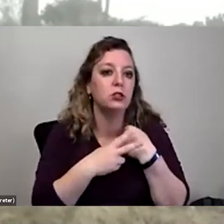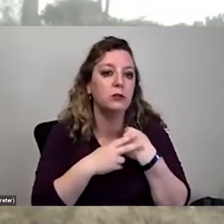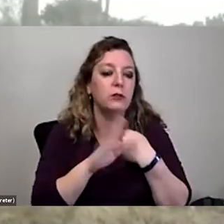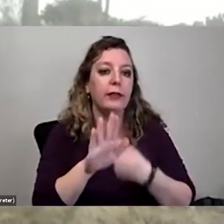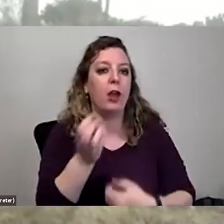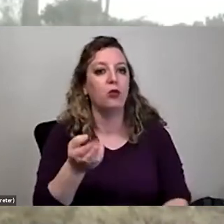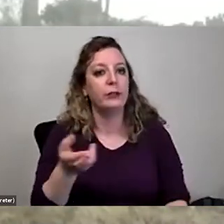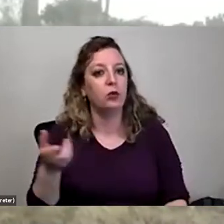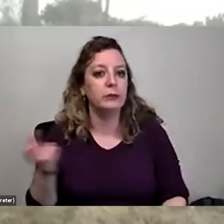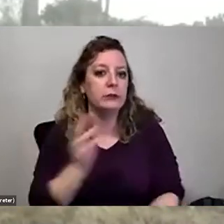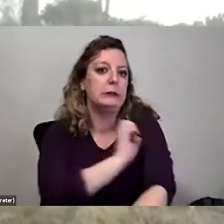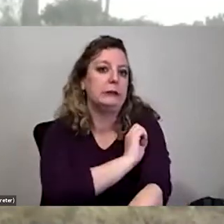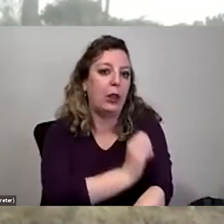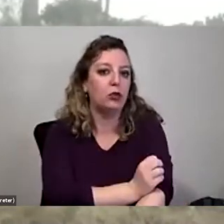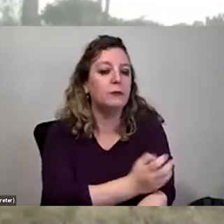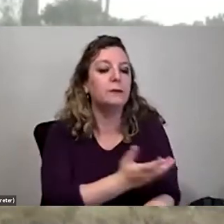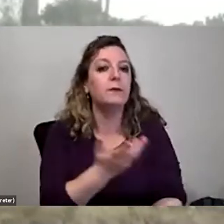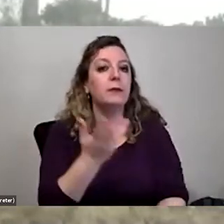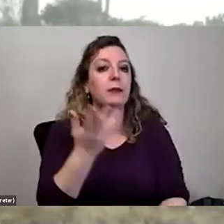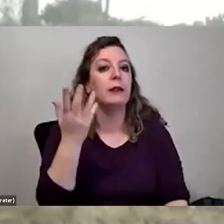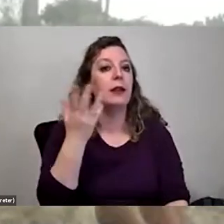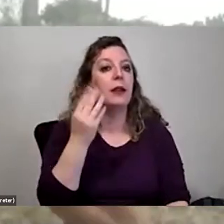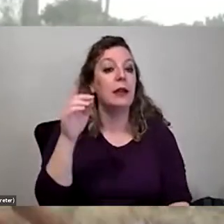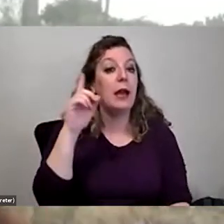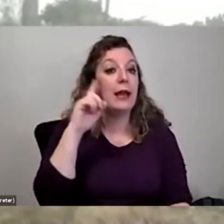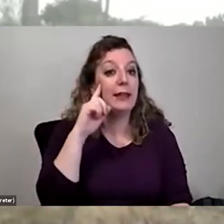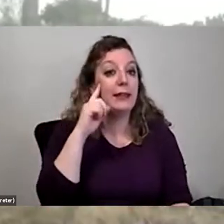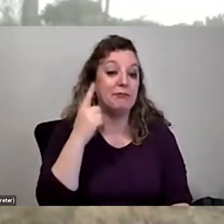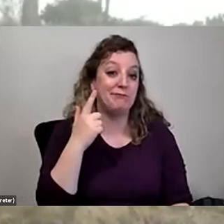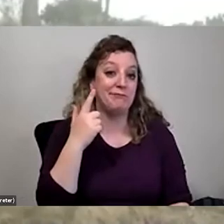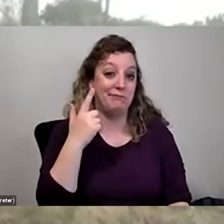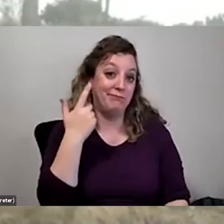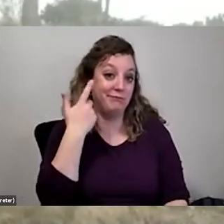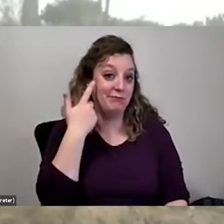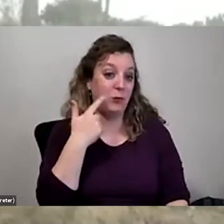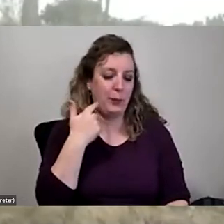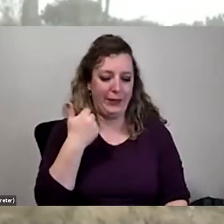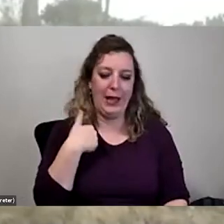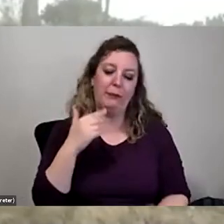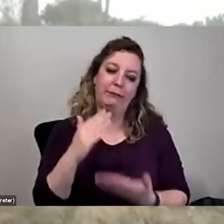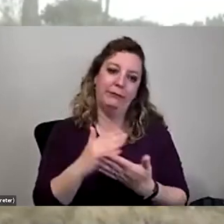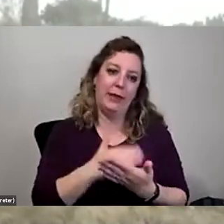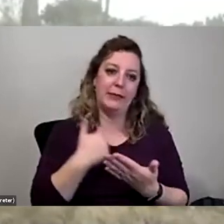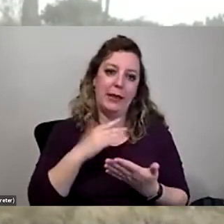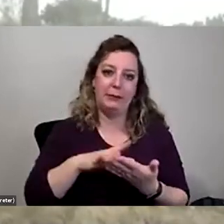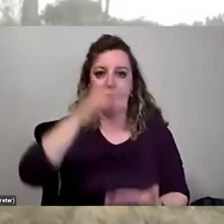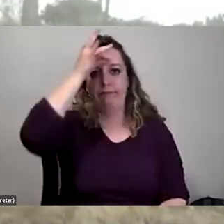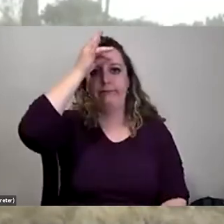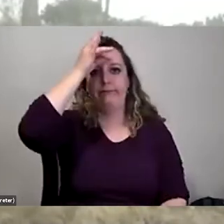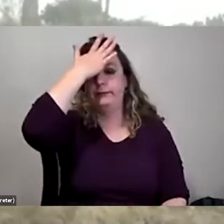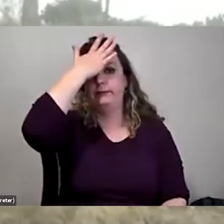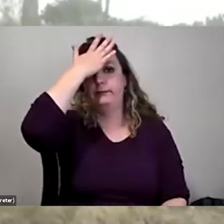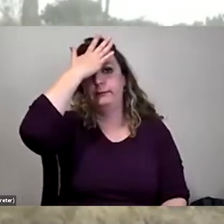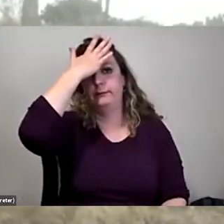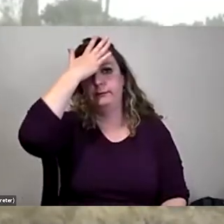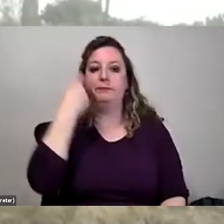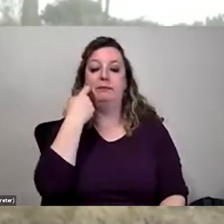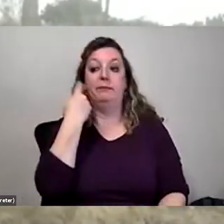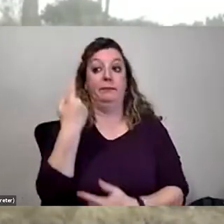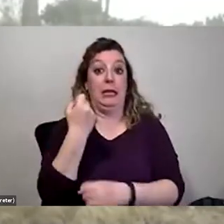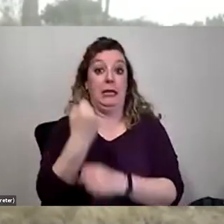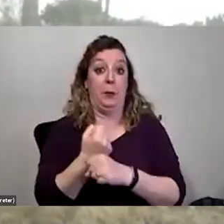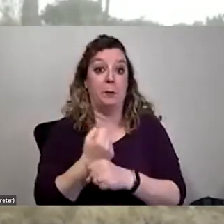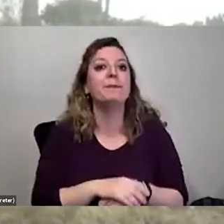resources. And I think for me, there's definitely a lesson in that, especially over the past year.